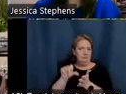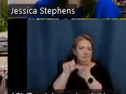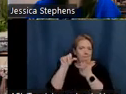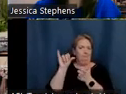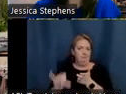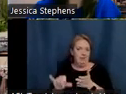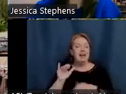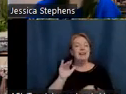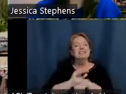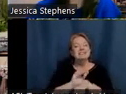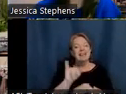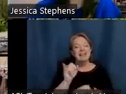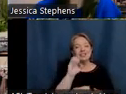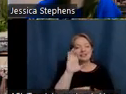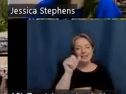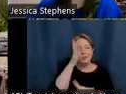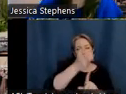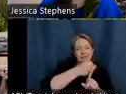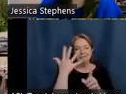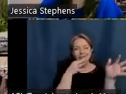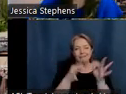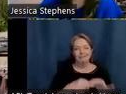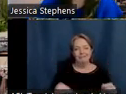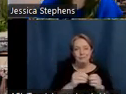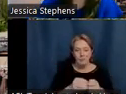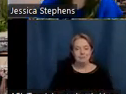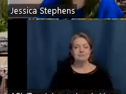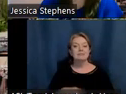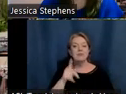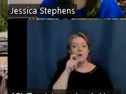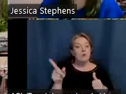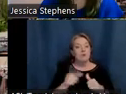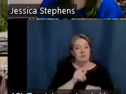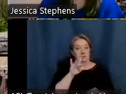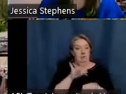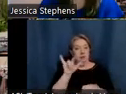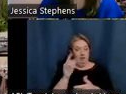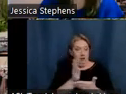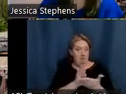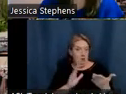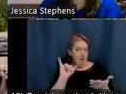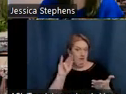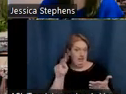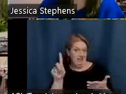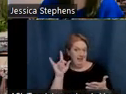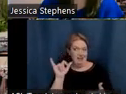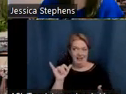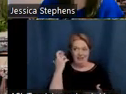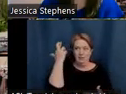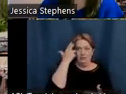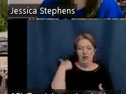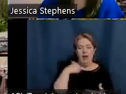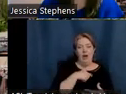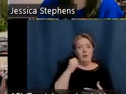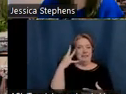reveal to us. Those artists who first ventured out to this region of Indiana are part of the reason we get to experience the vibrant